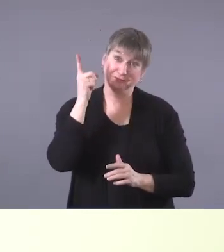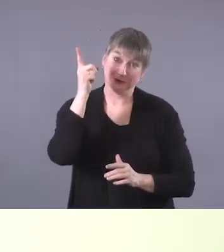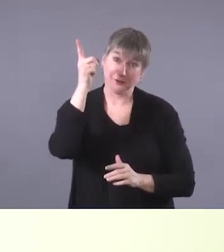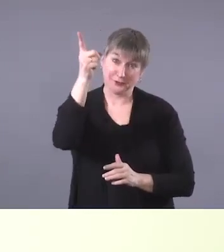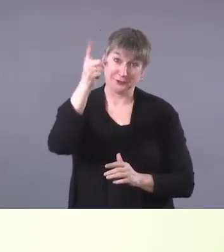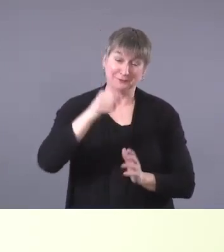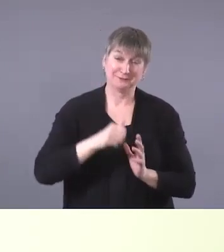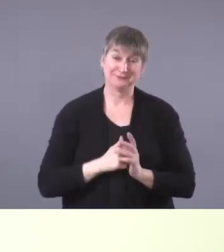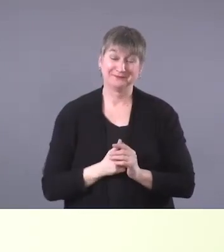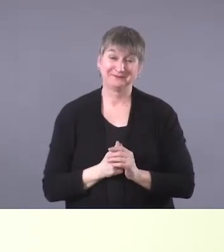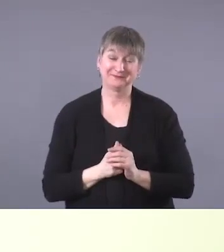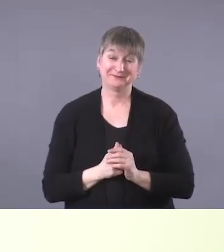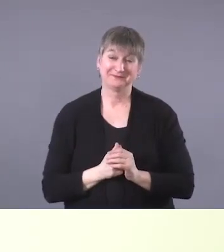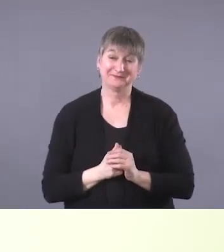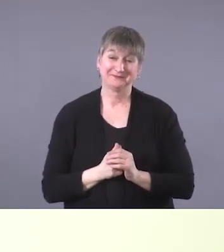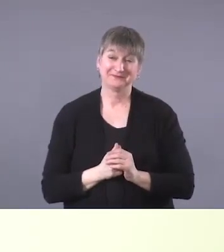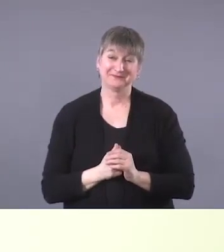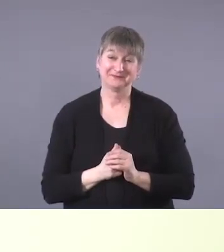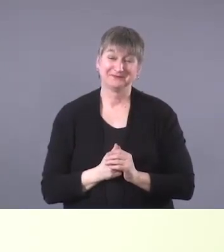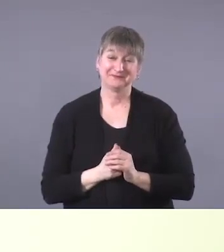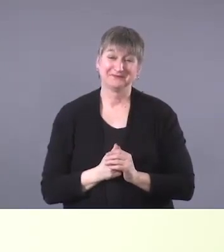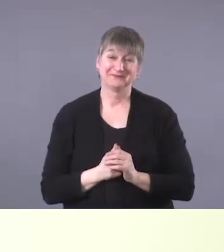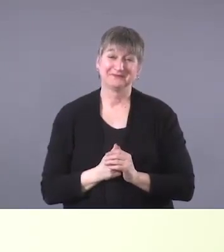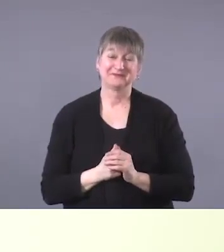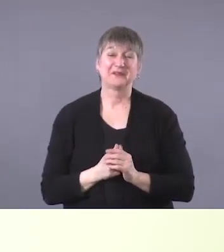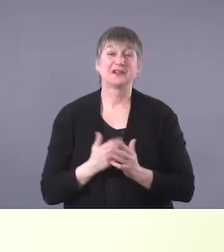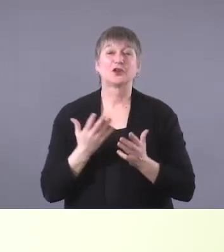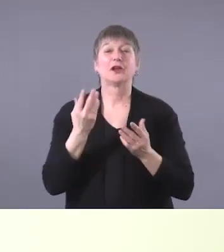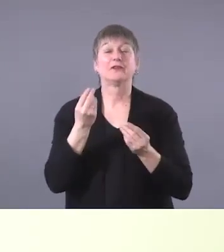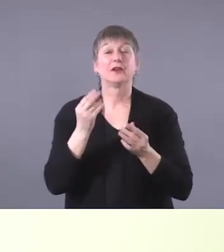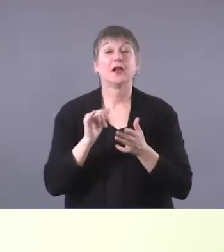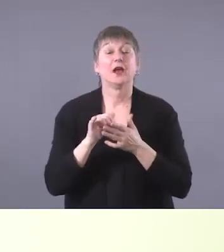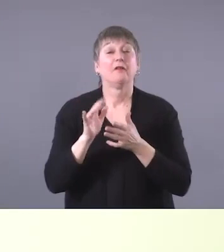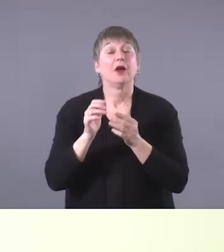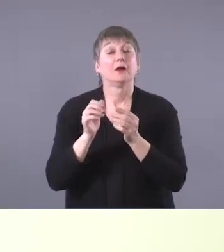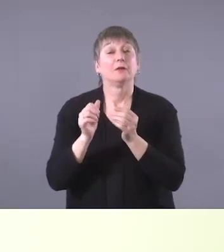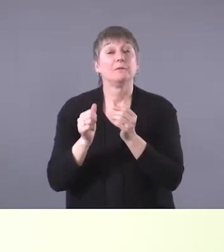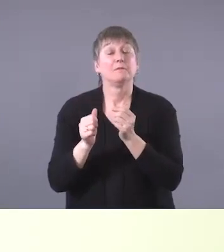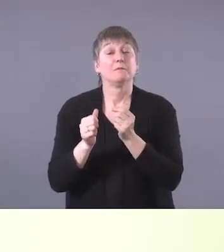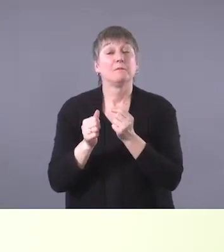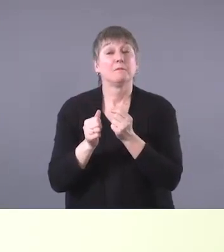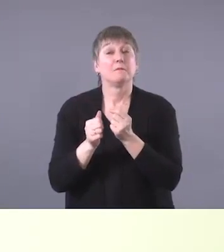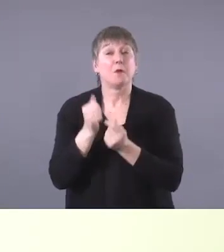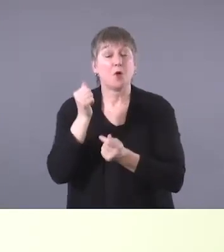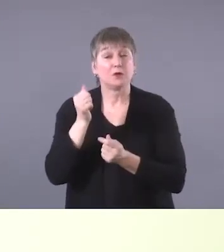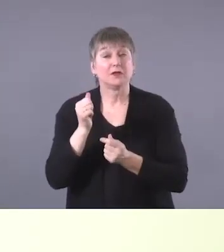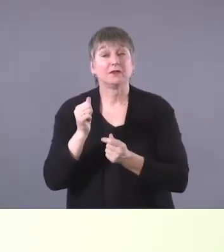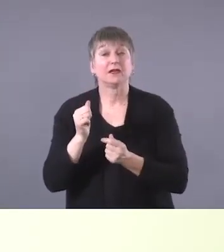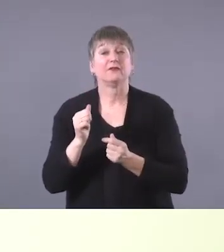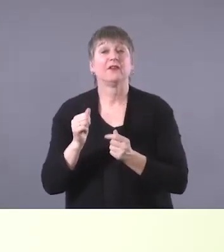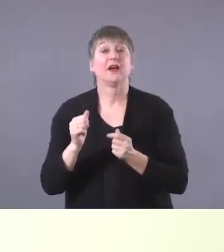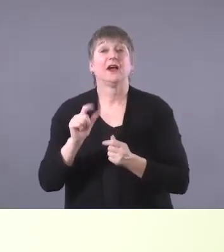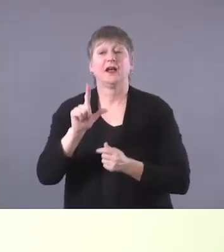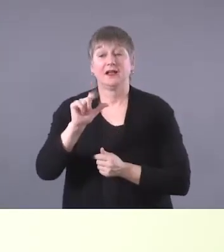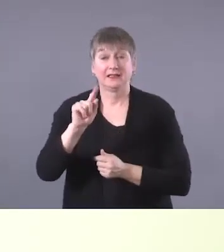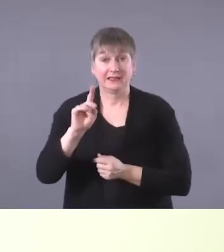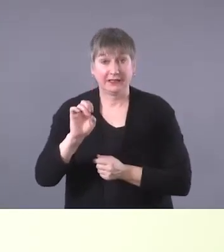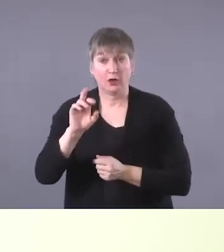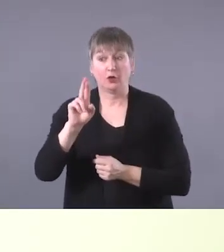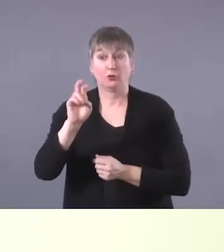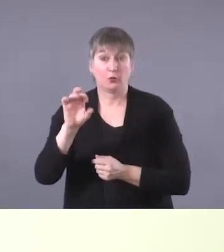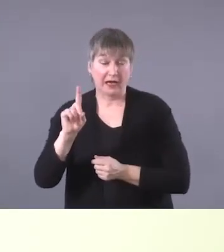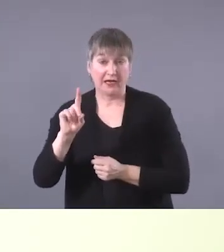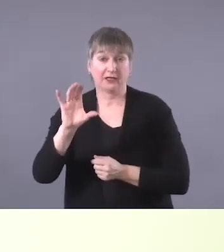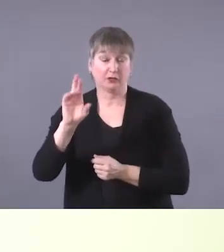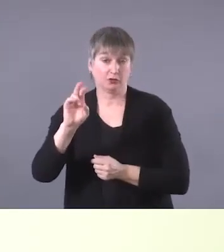a little bit of stats regarding Fox Lake is the majority of Little Red Cree Nation live in Fox Lake, which is a